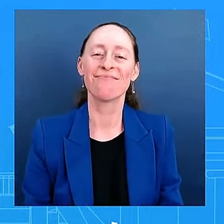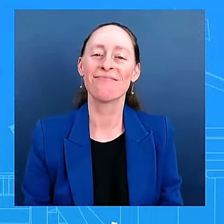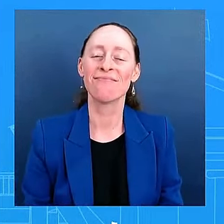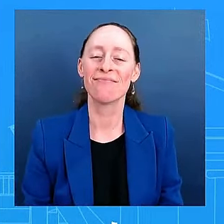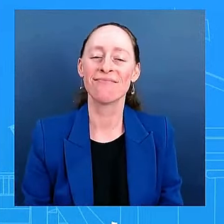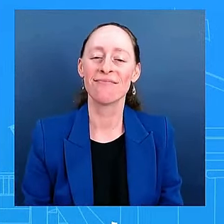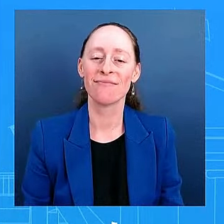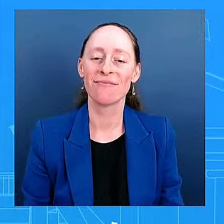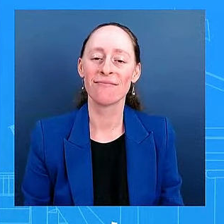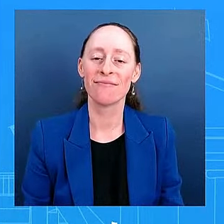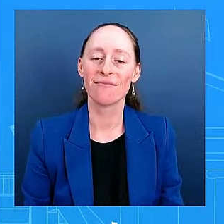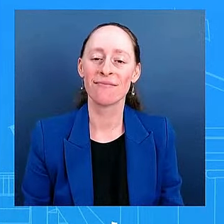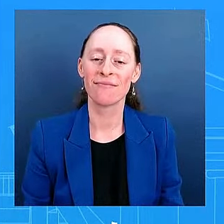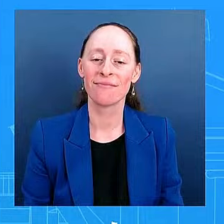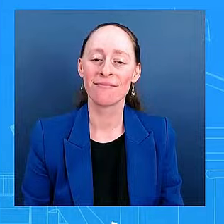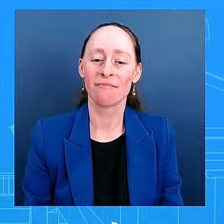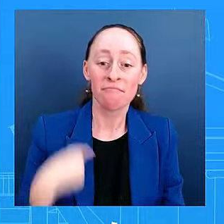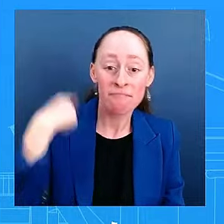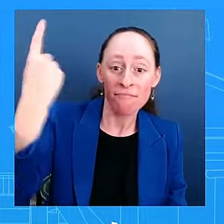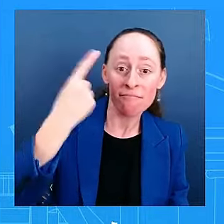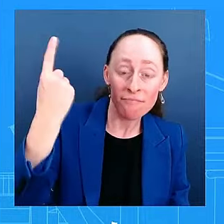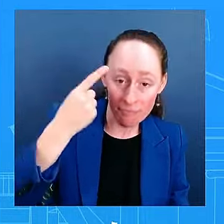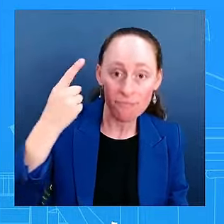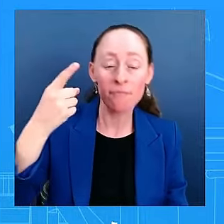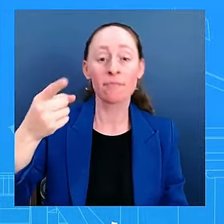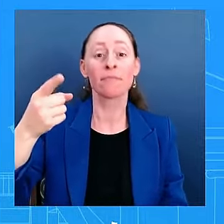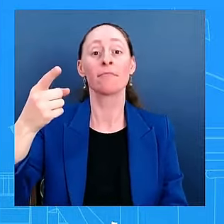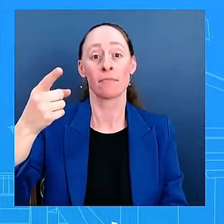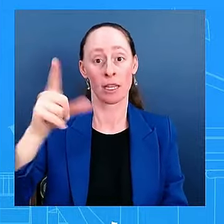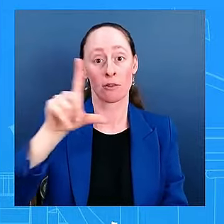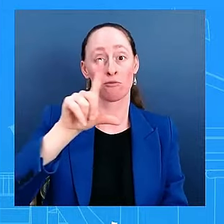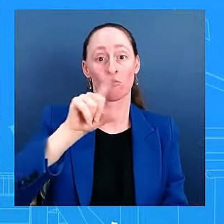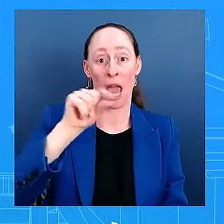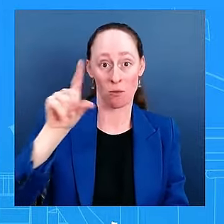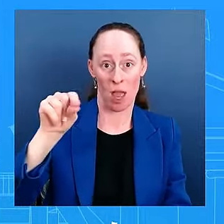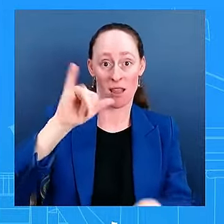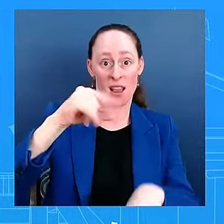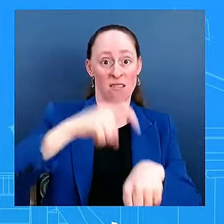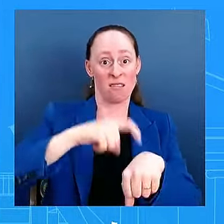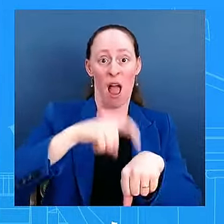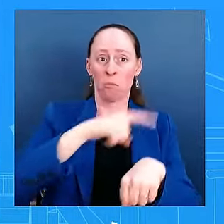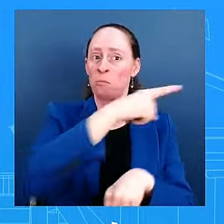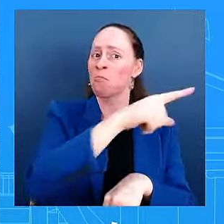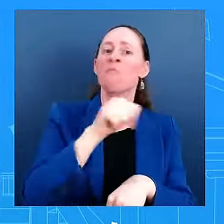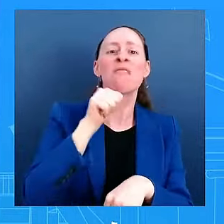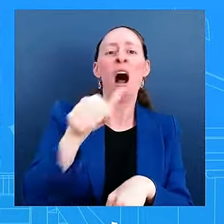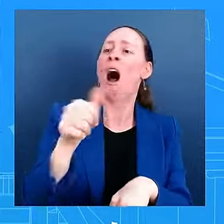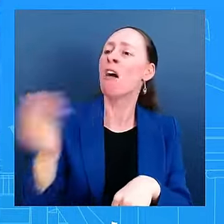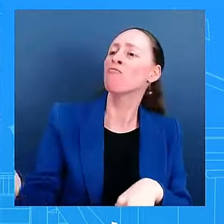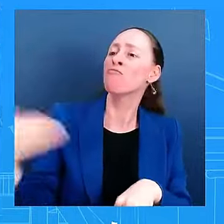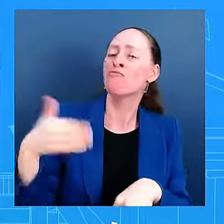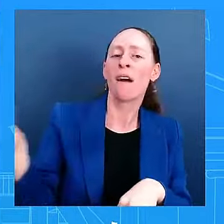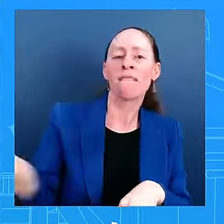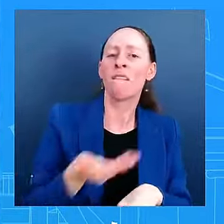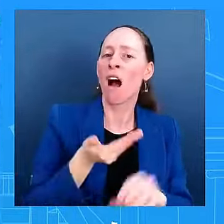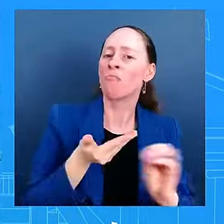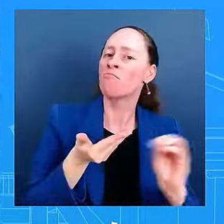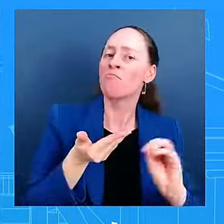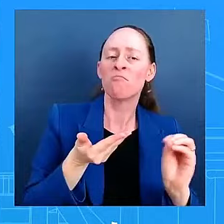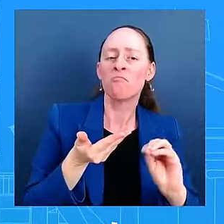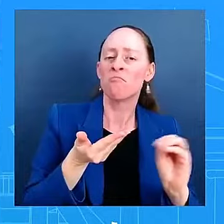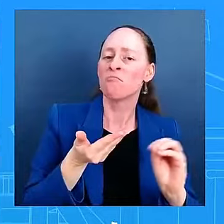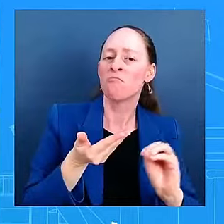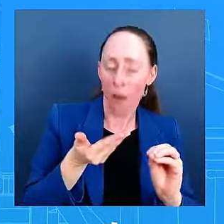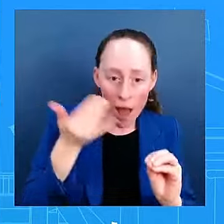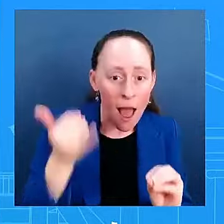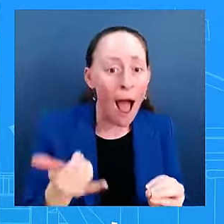-elect Biden to come to the White House. President Biden has elected now-president-elect Trump to come. I'm curious if that